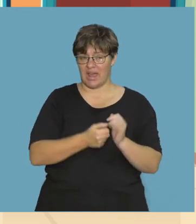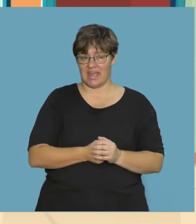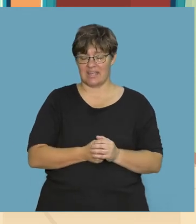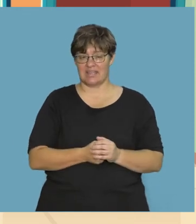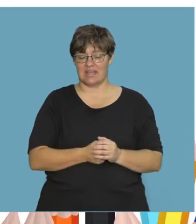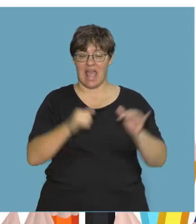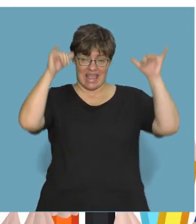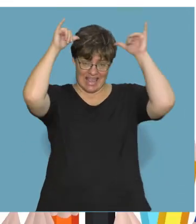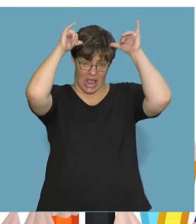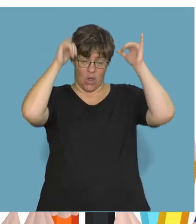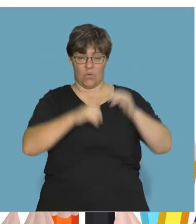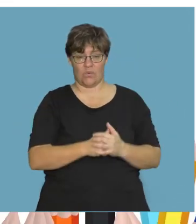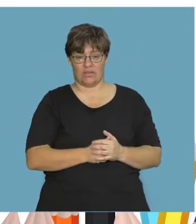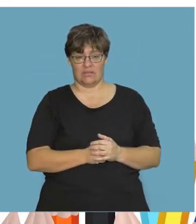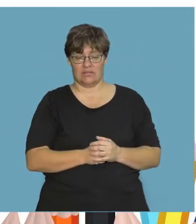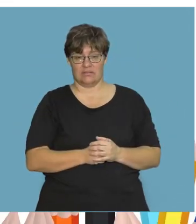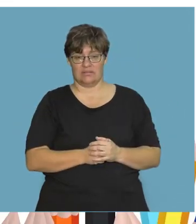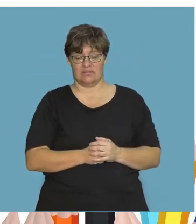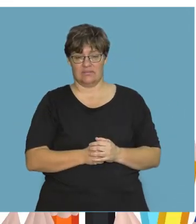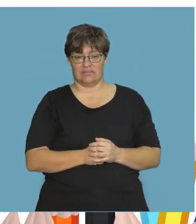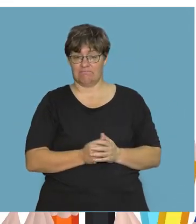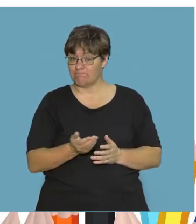Let's try that. Cow.